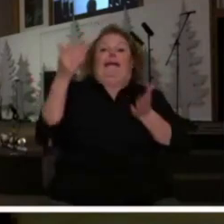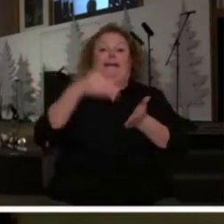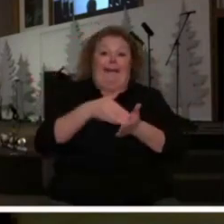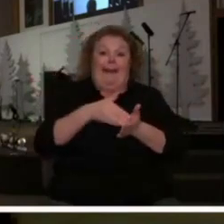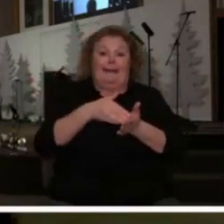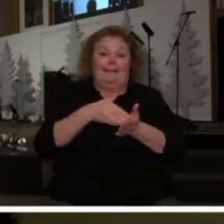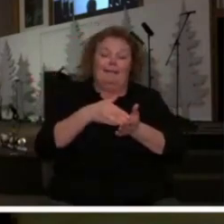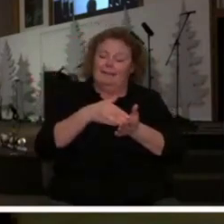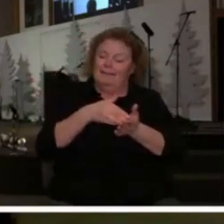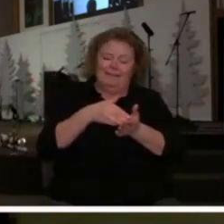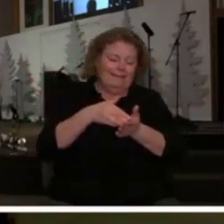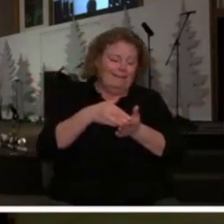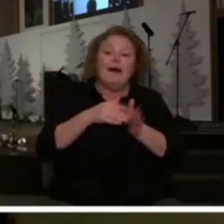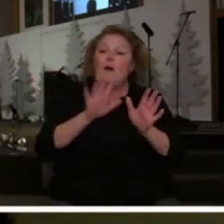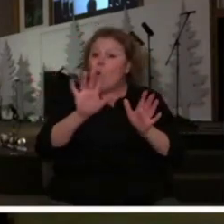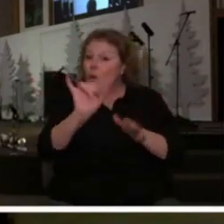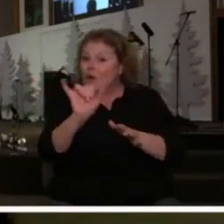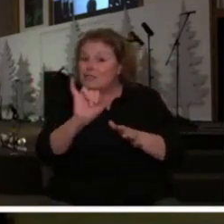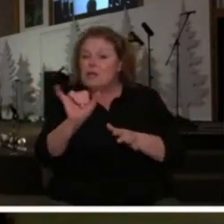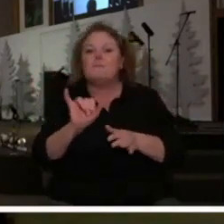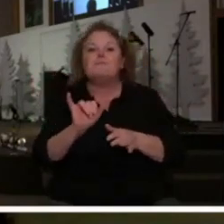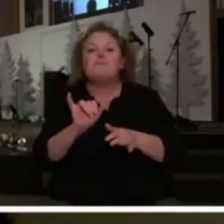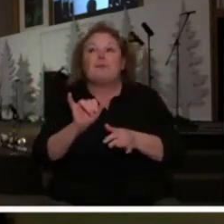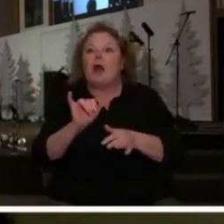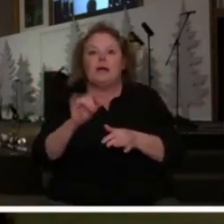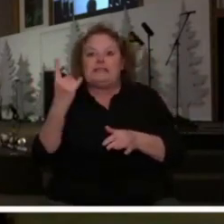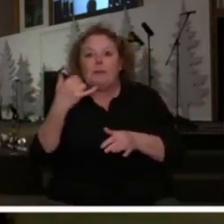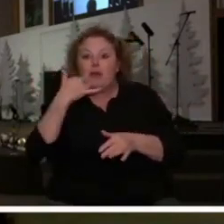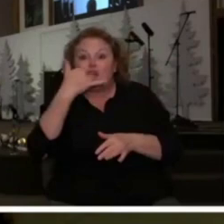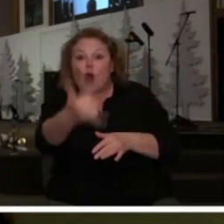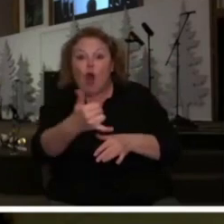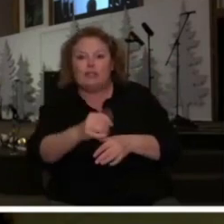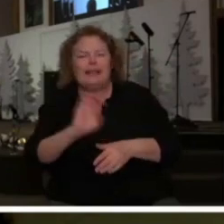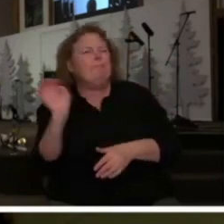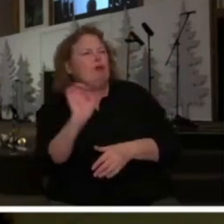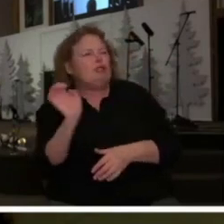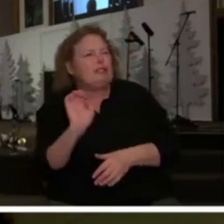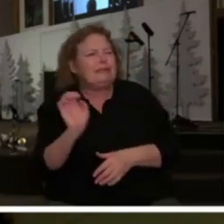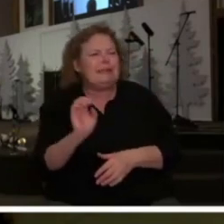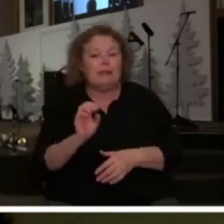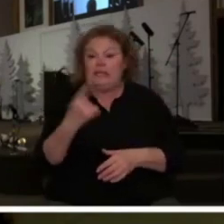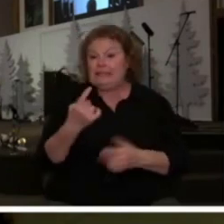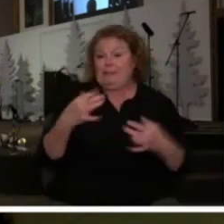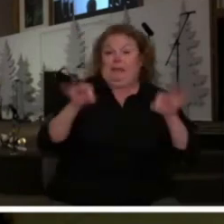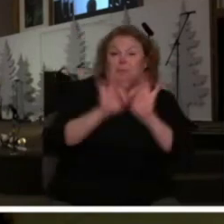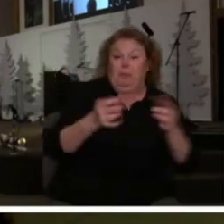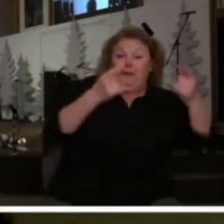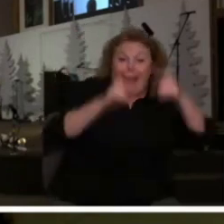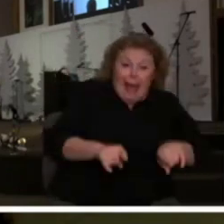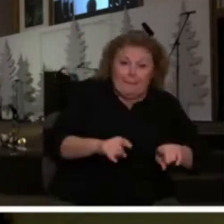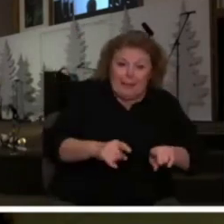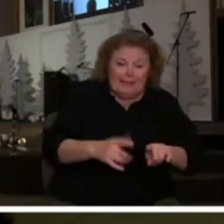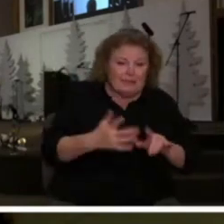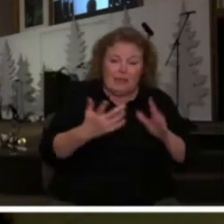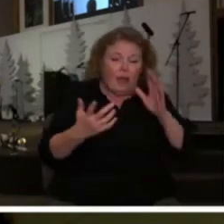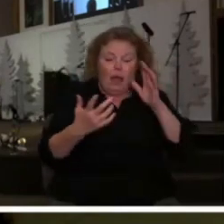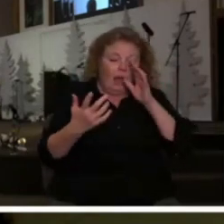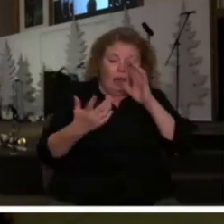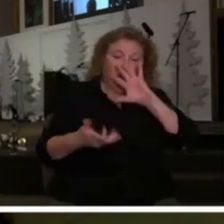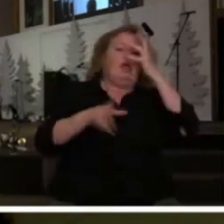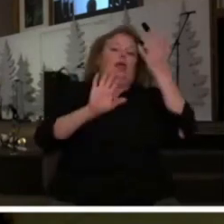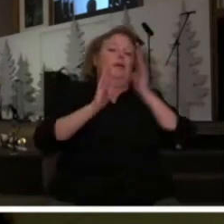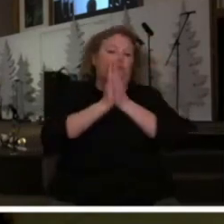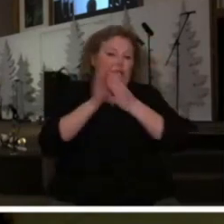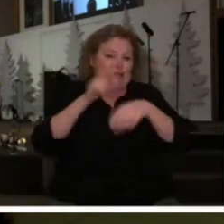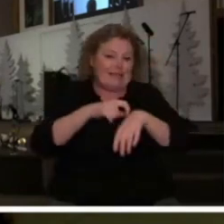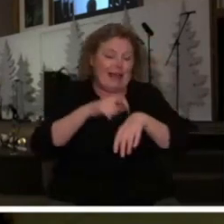that suddenly come back in. Or you get an emergency call or something urgent begins to take place. And the reason for